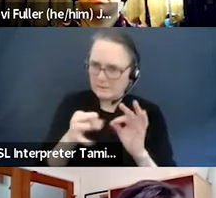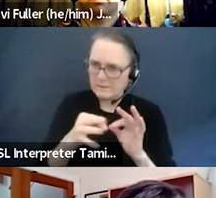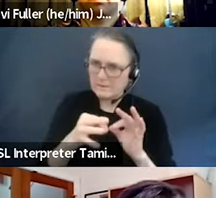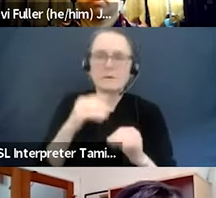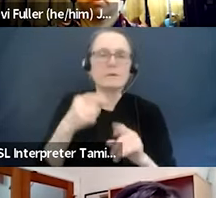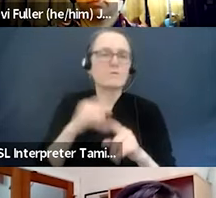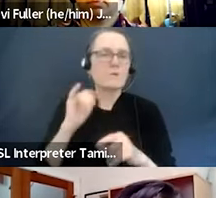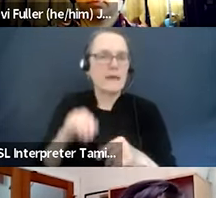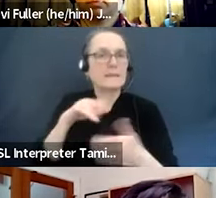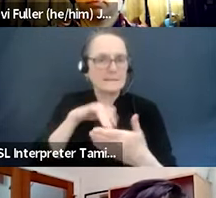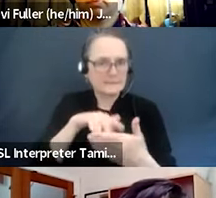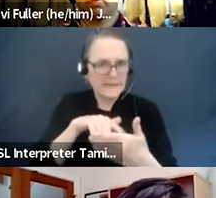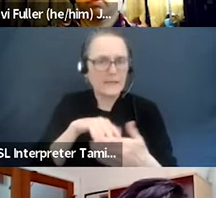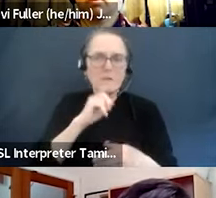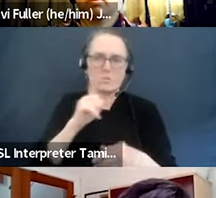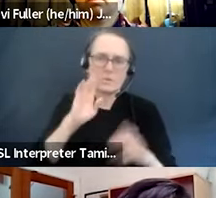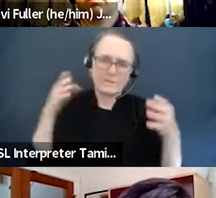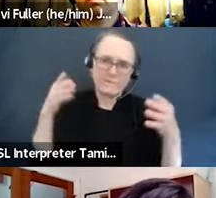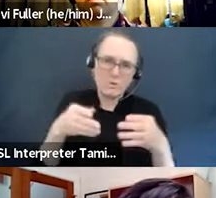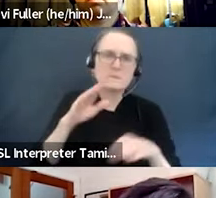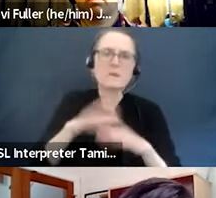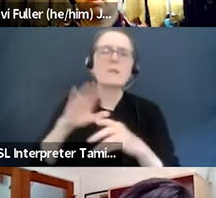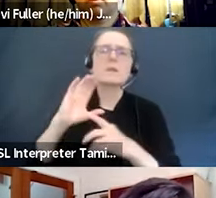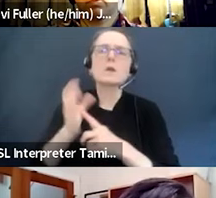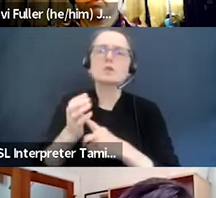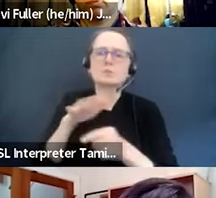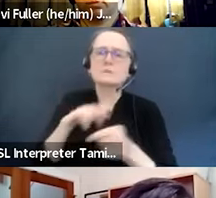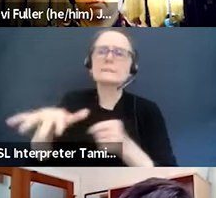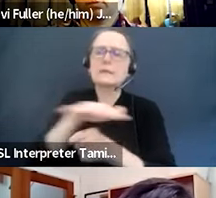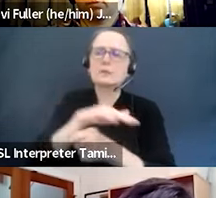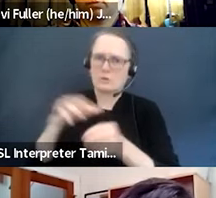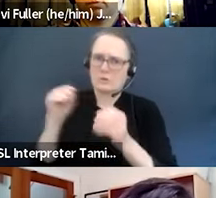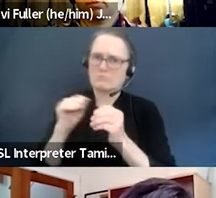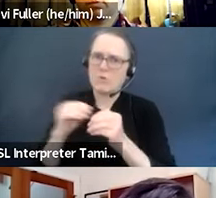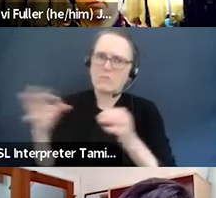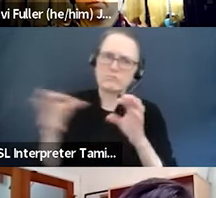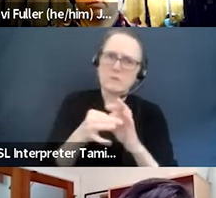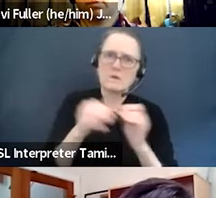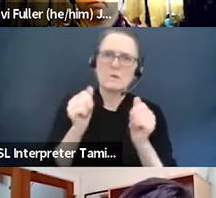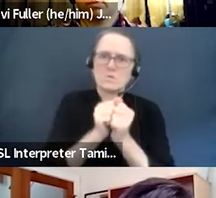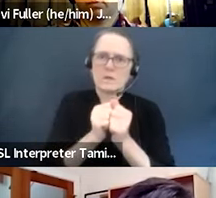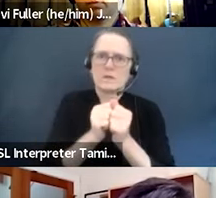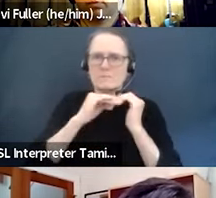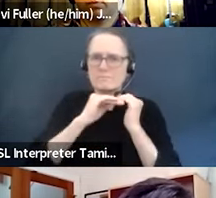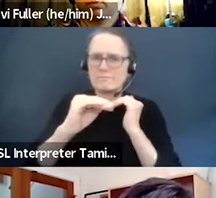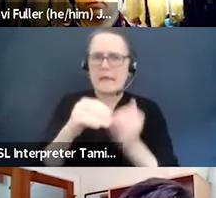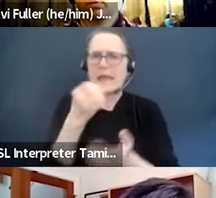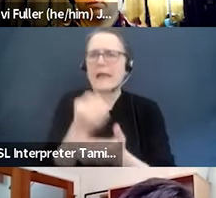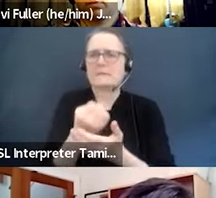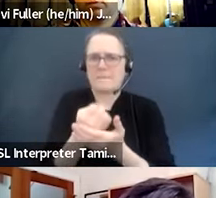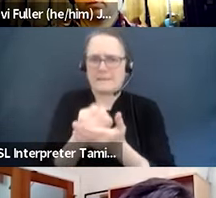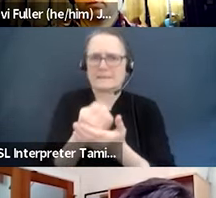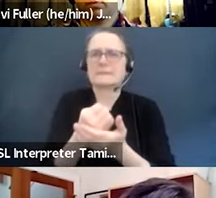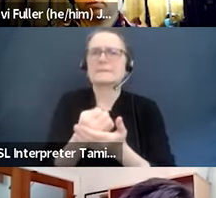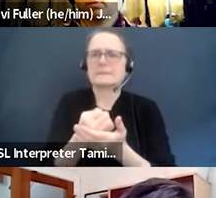more squarely in economic development strategies, something very near and dear to my heart. As a major employer